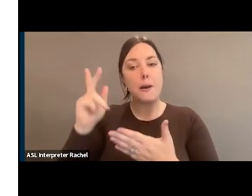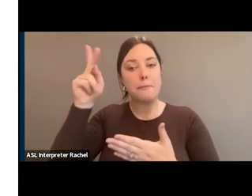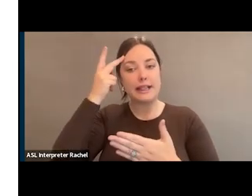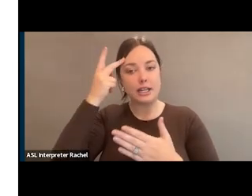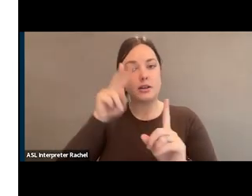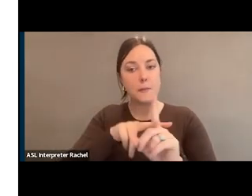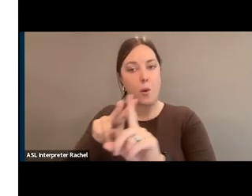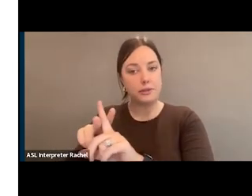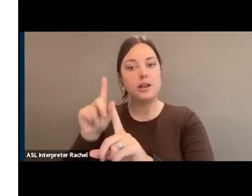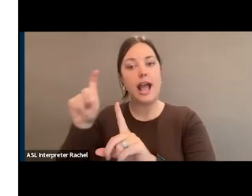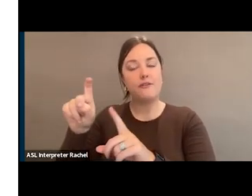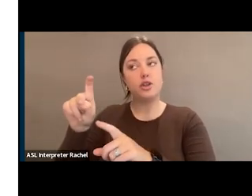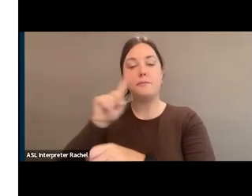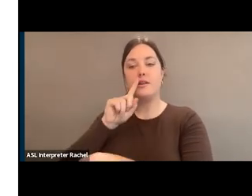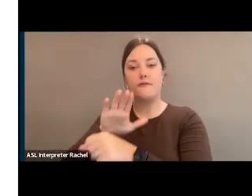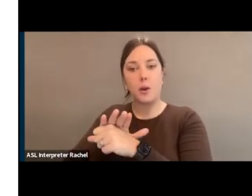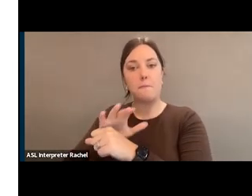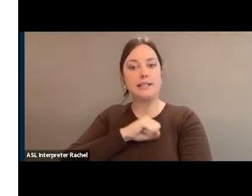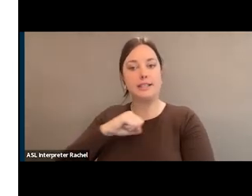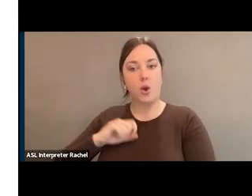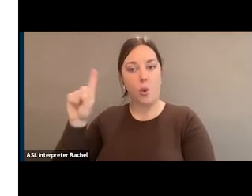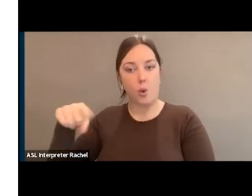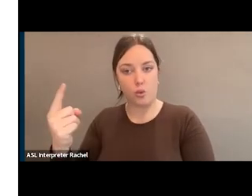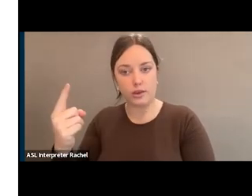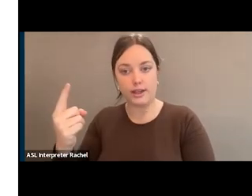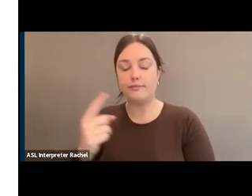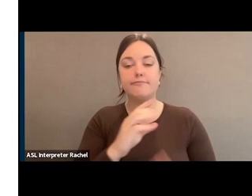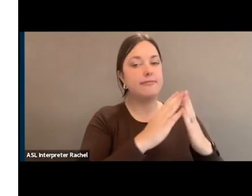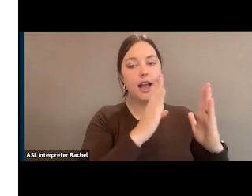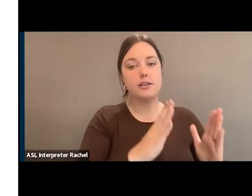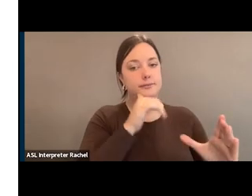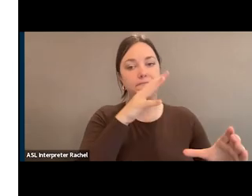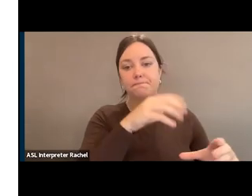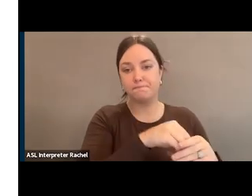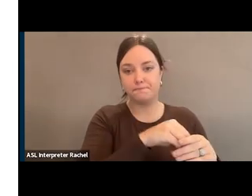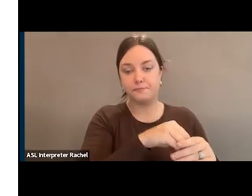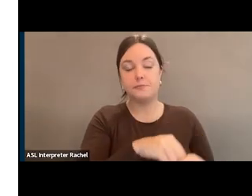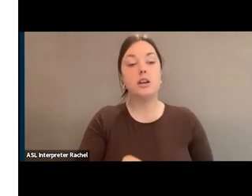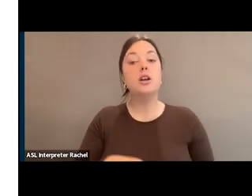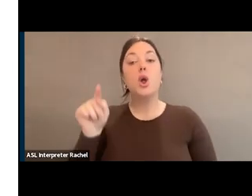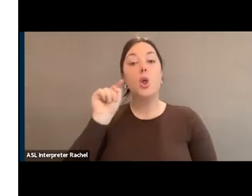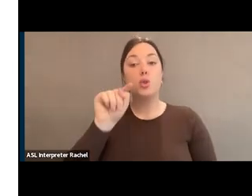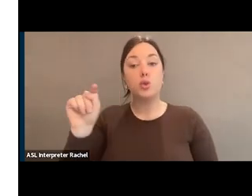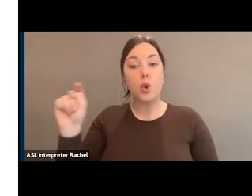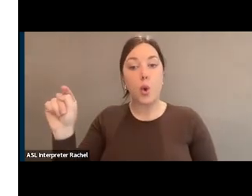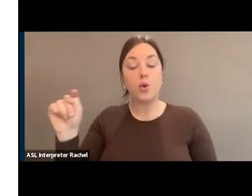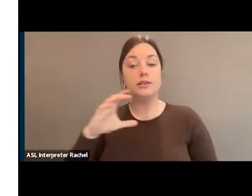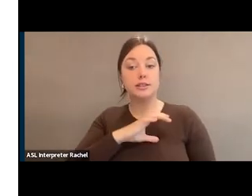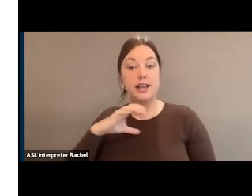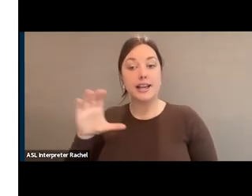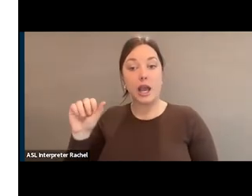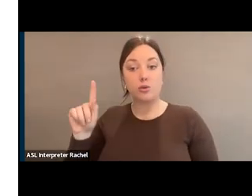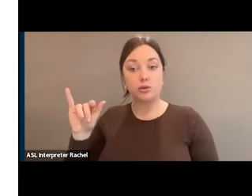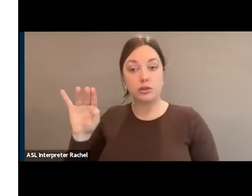be confirmed by the Senate only, not the House. So a lot of those will be able to still move relatively